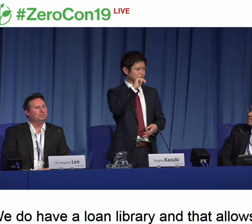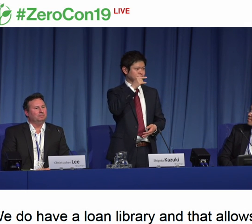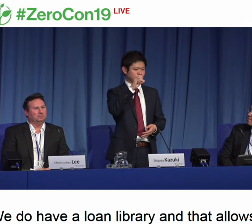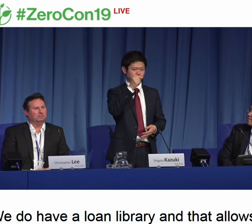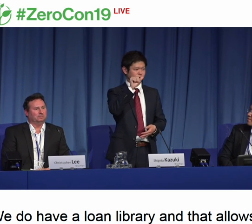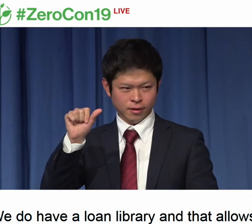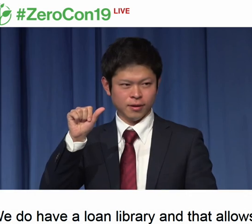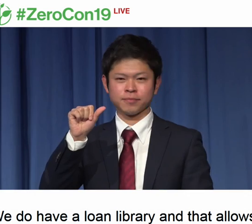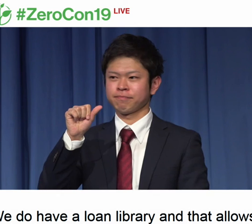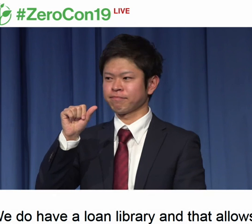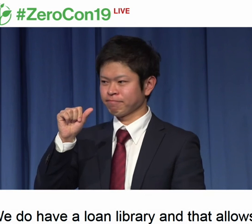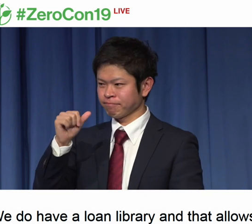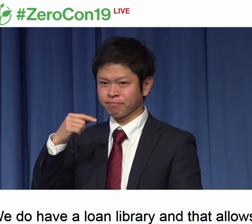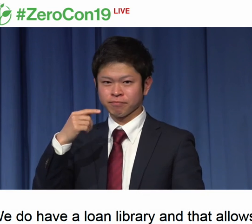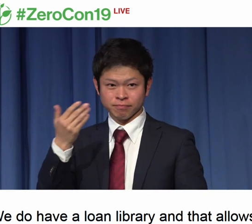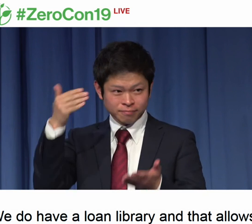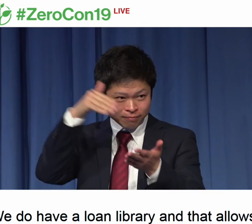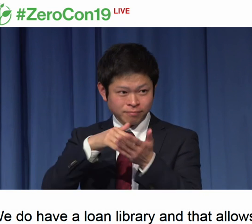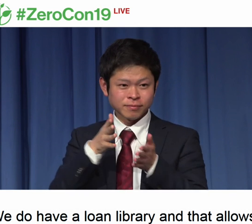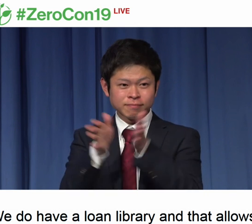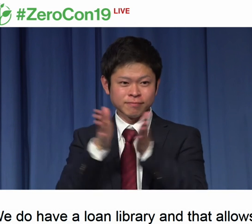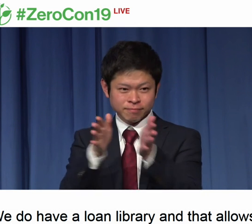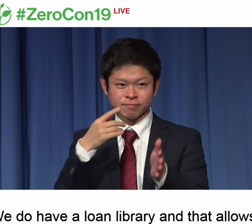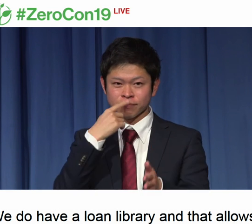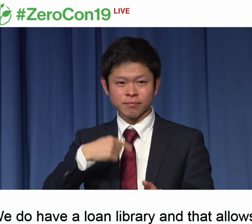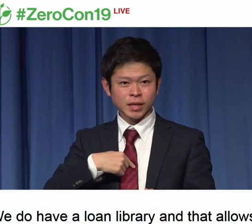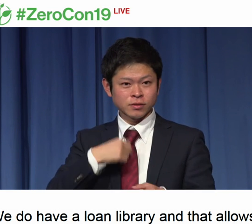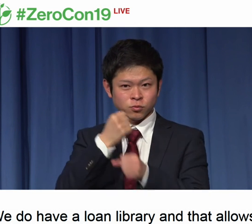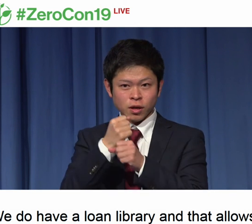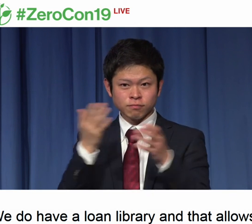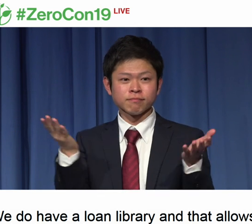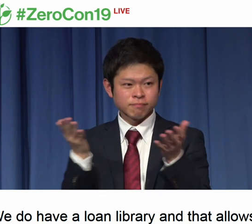I want to present myself again. My name is Shigita Katsuki.